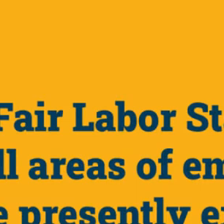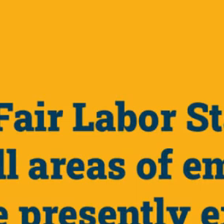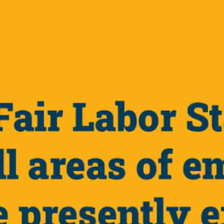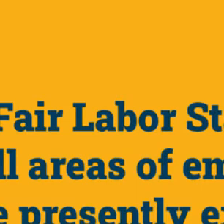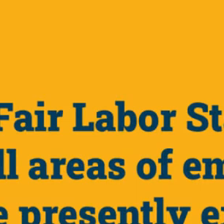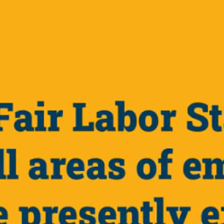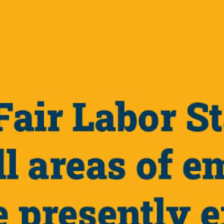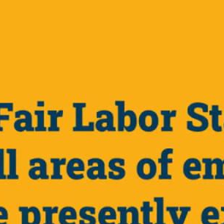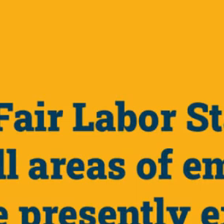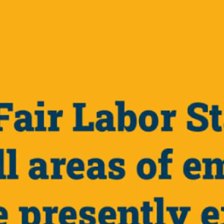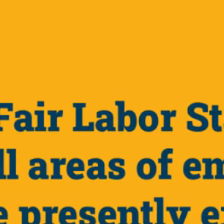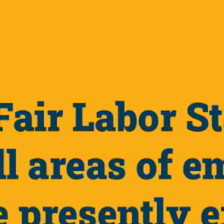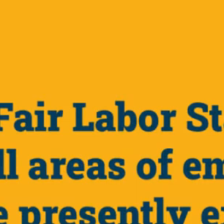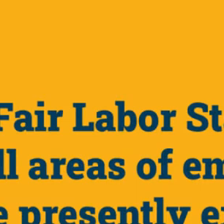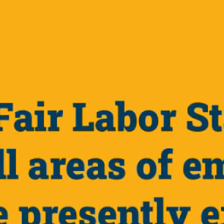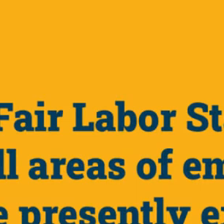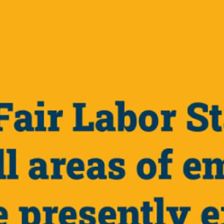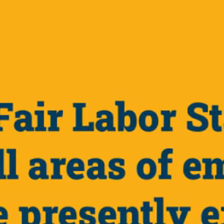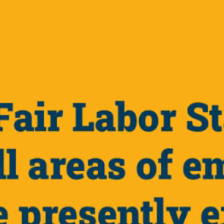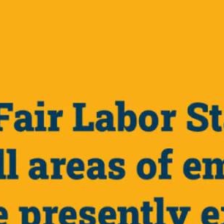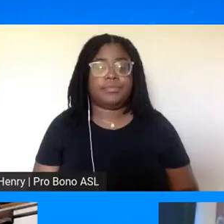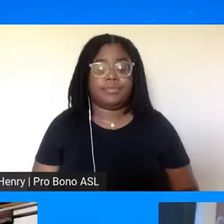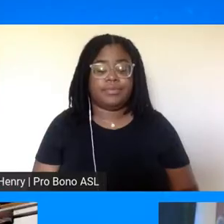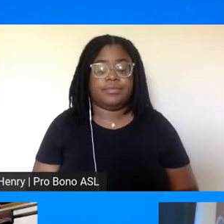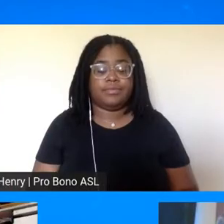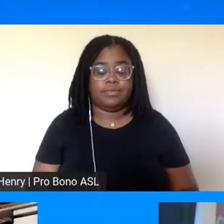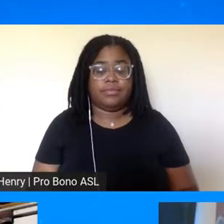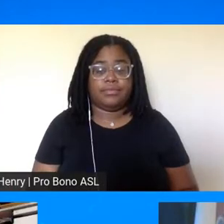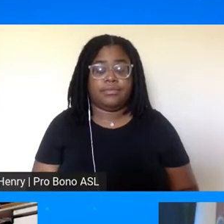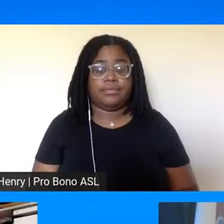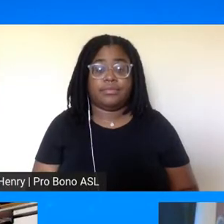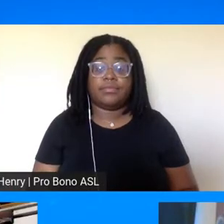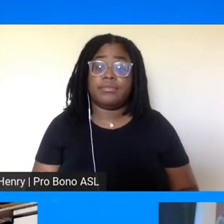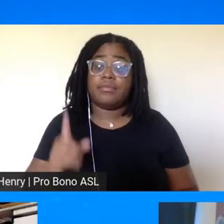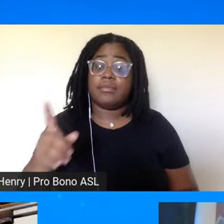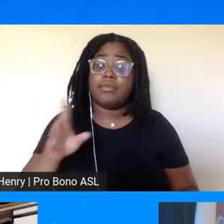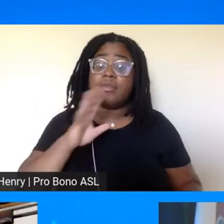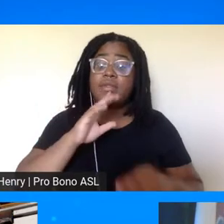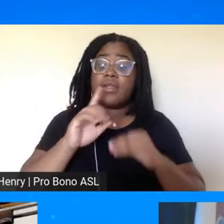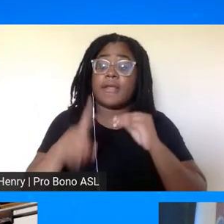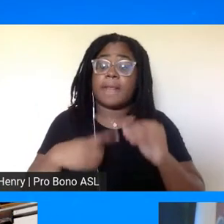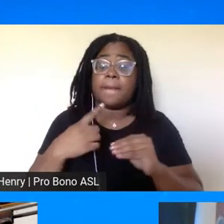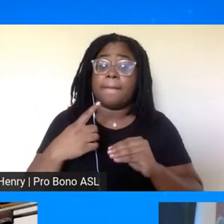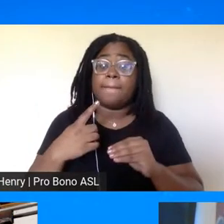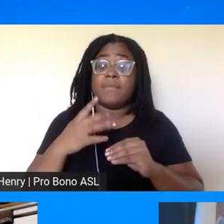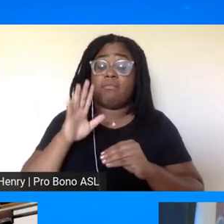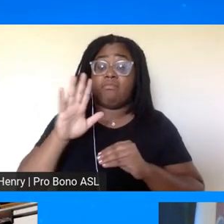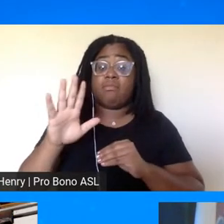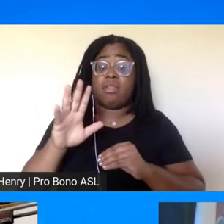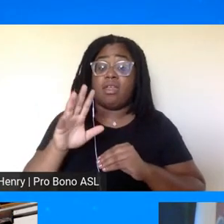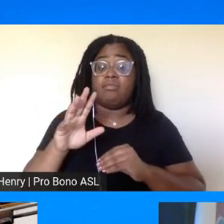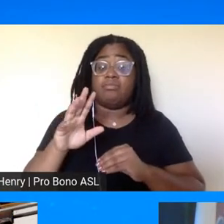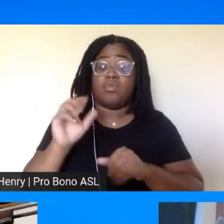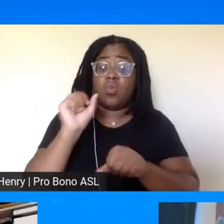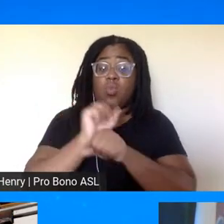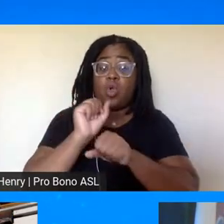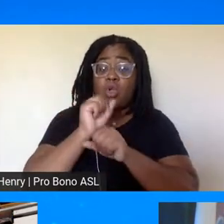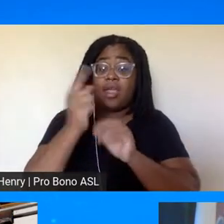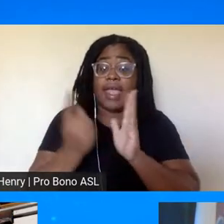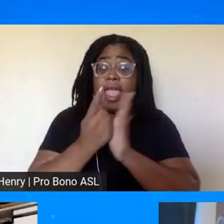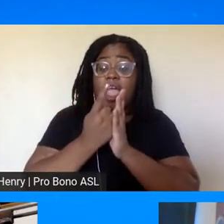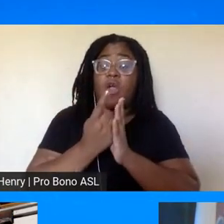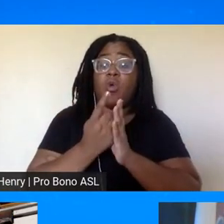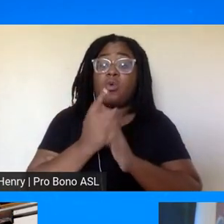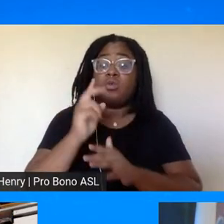or dollar ten somewhere around there and they wanted to increase it to two dollars which in today's world